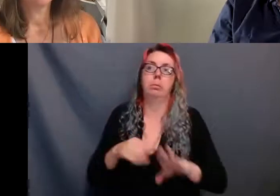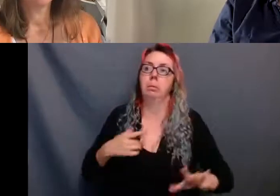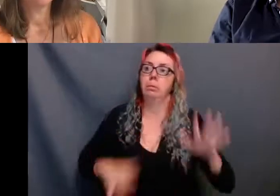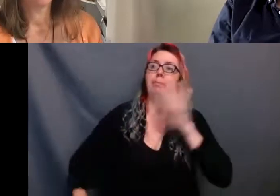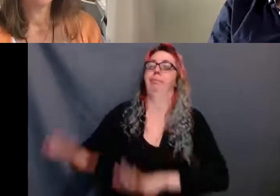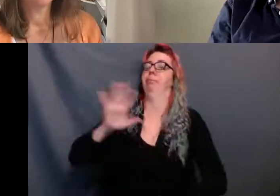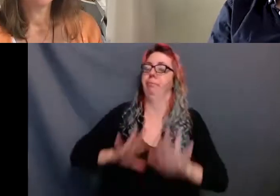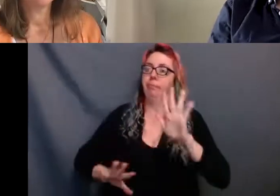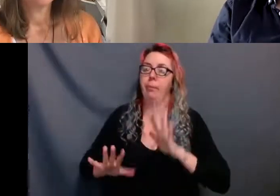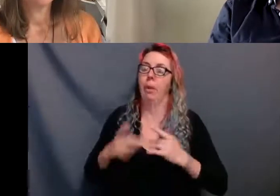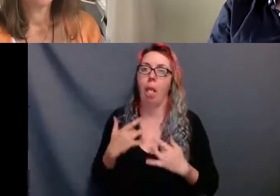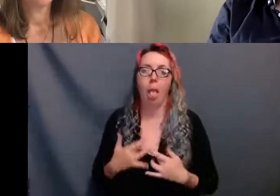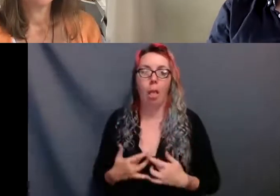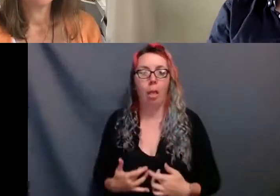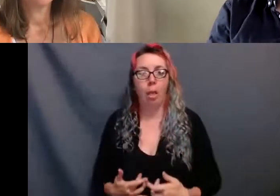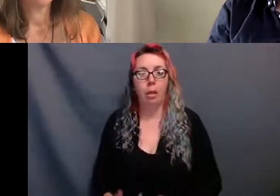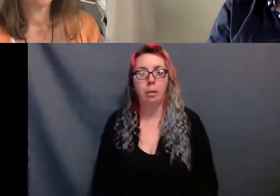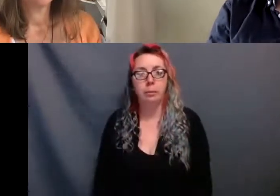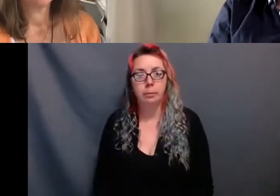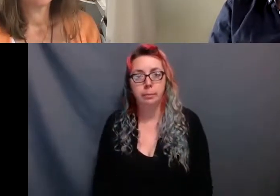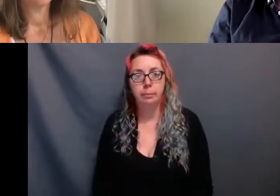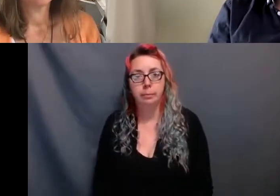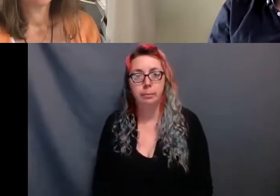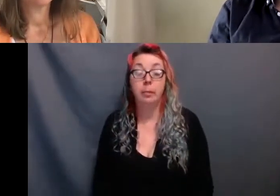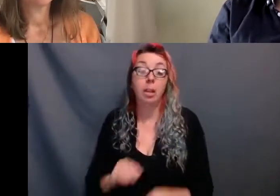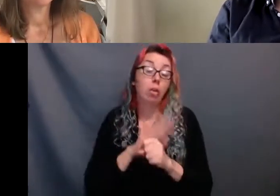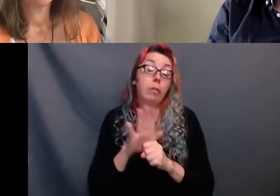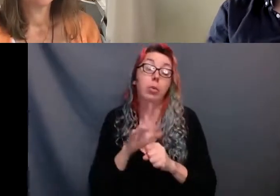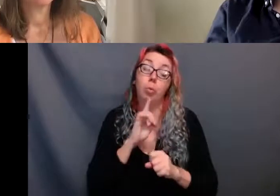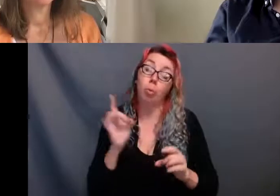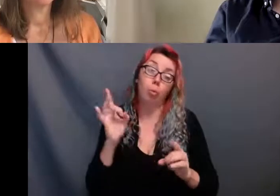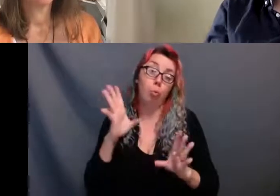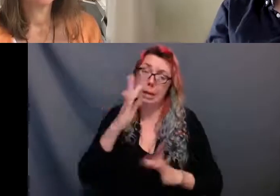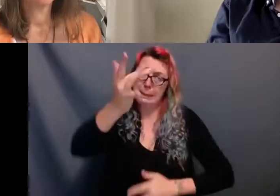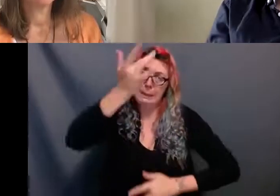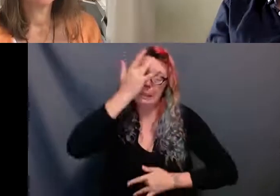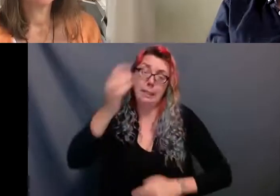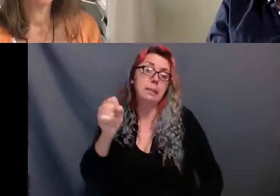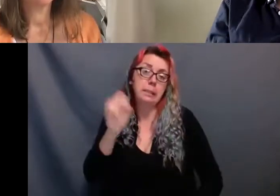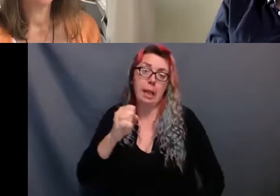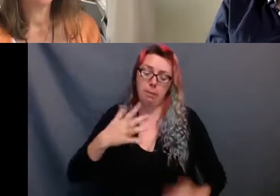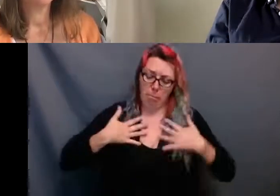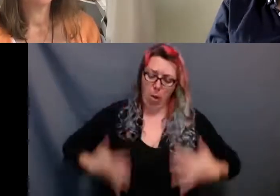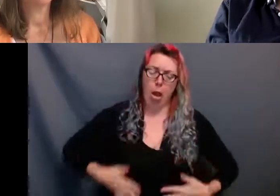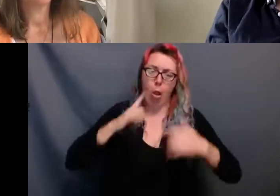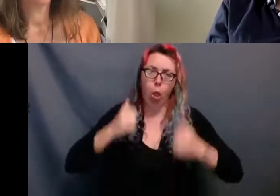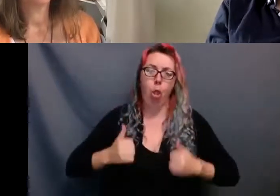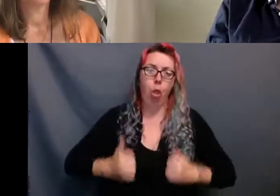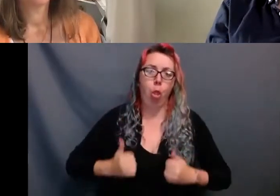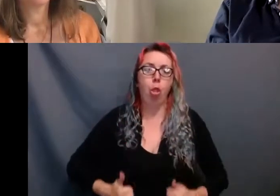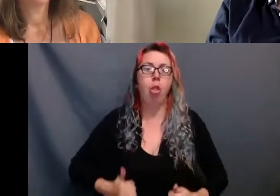This awful virus not only attacks our bodies but has laid waste so to so much of our norm